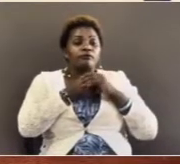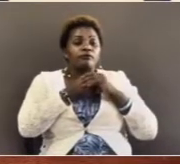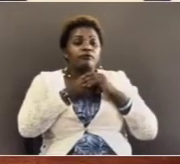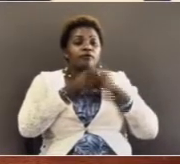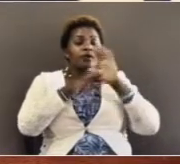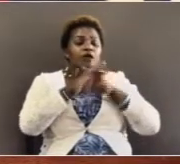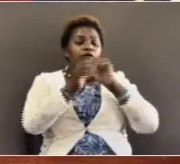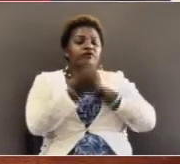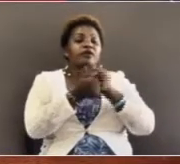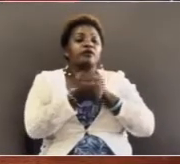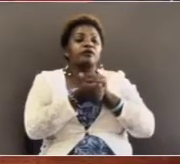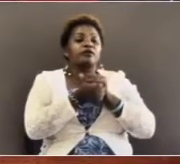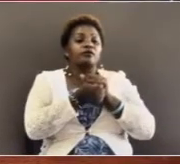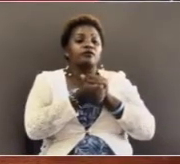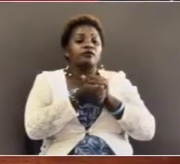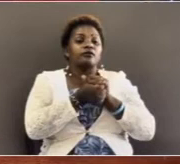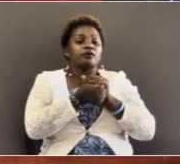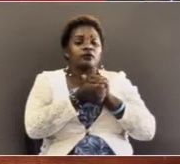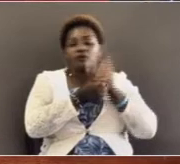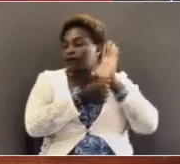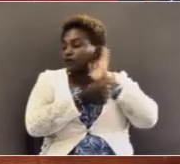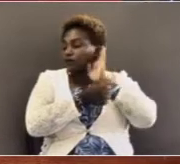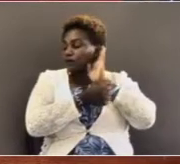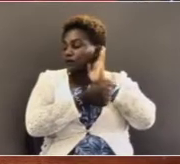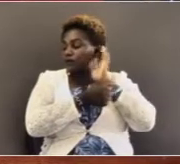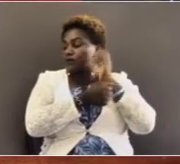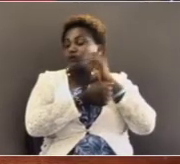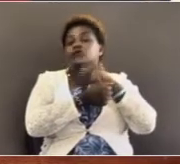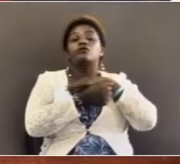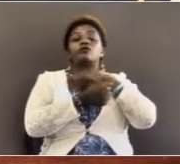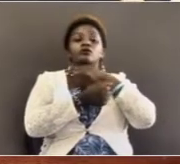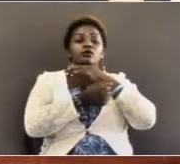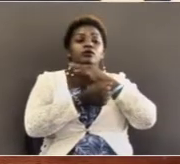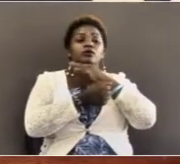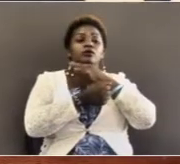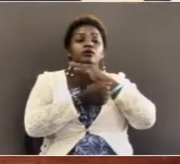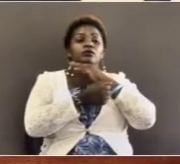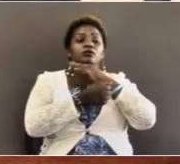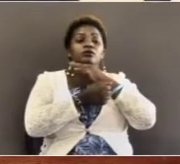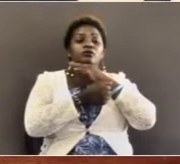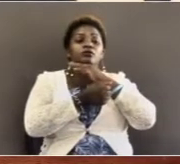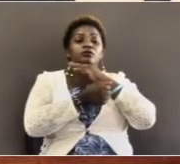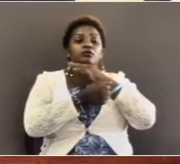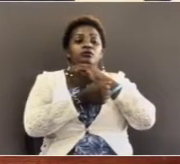On Friday, we listened to the death of Duke of Edinburgh,